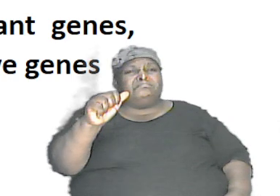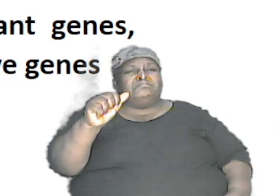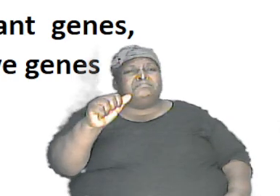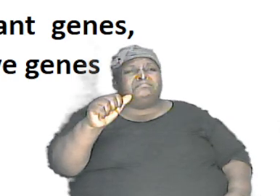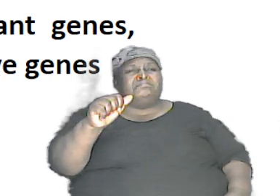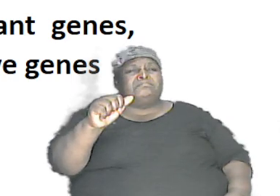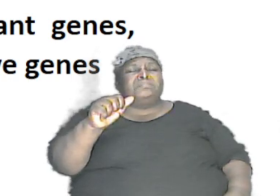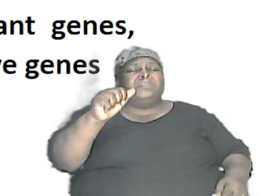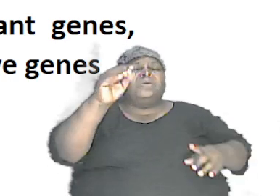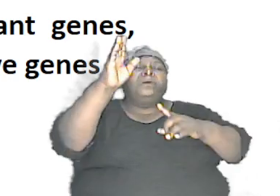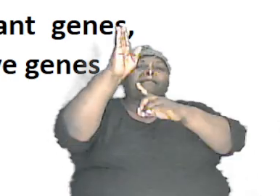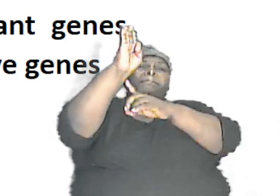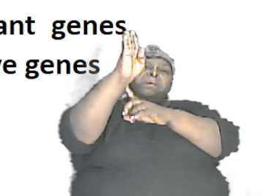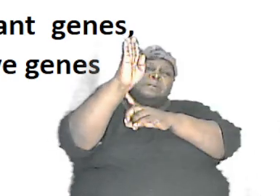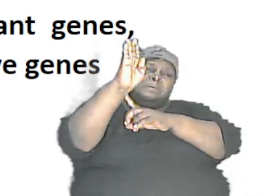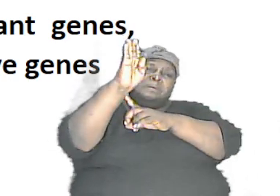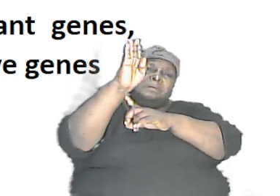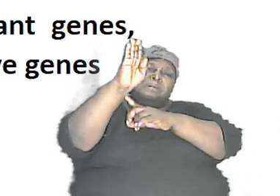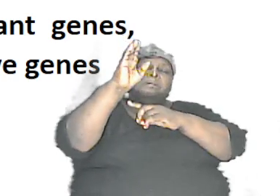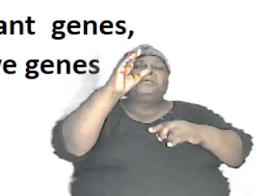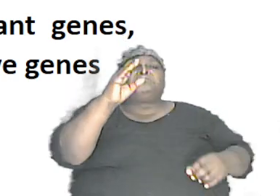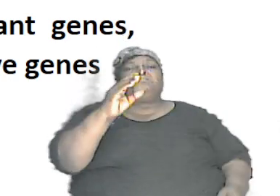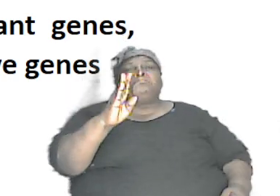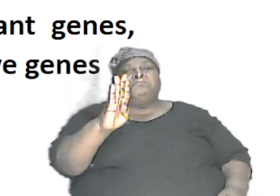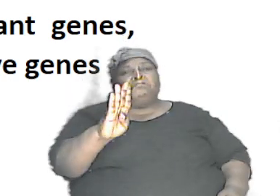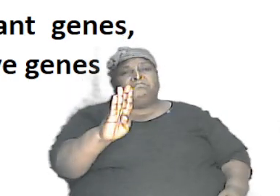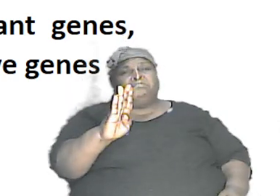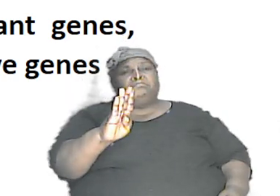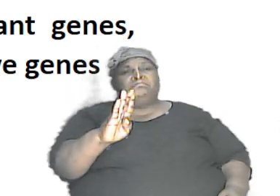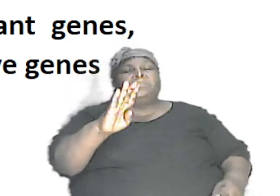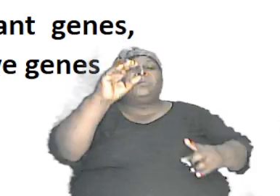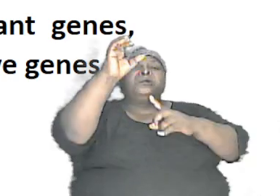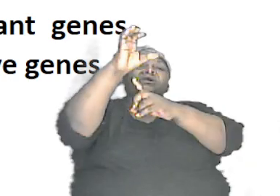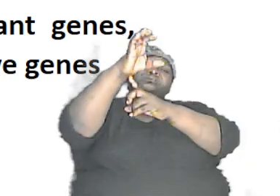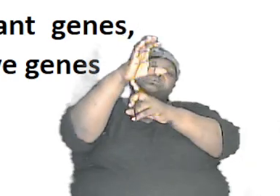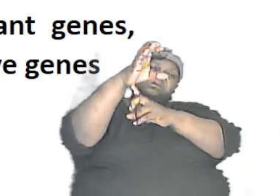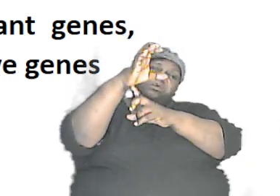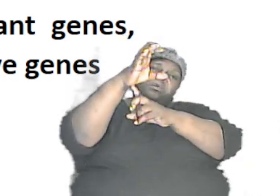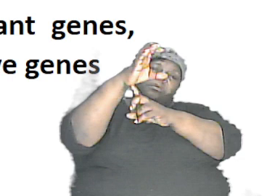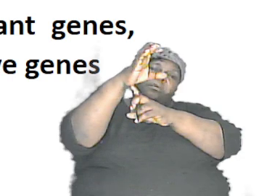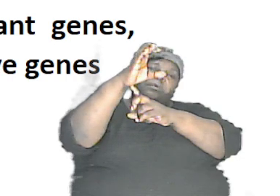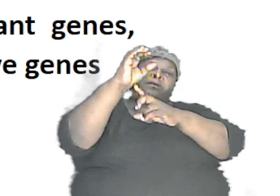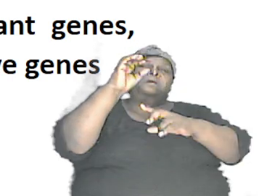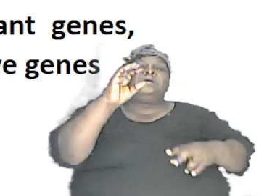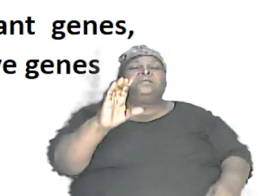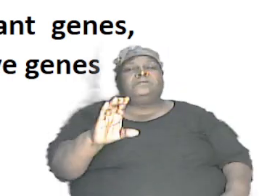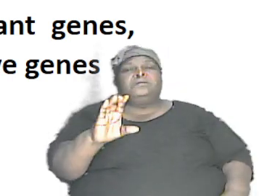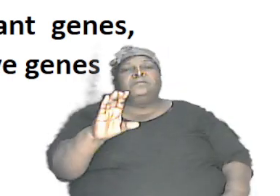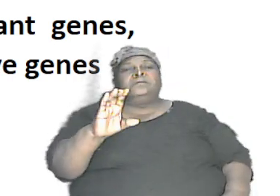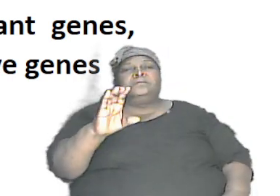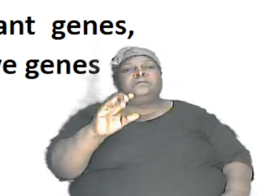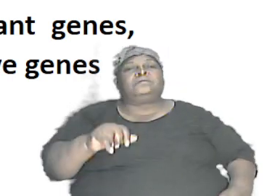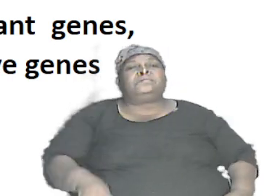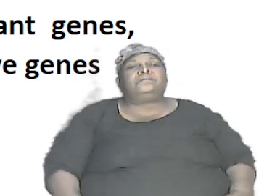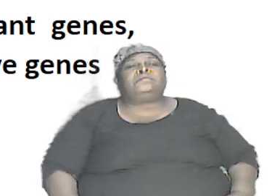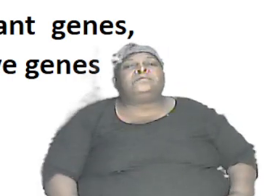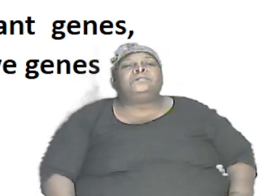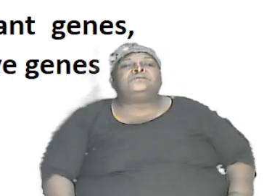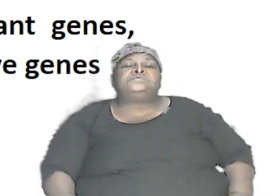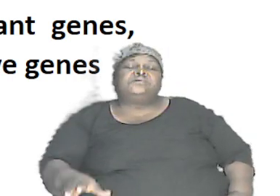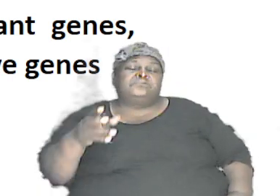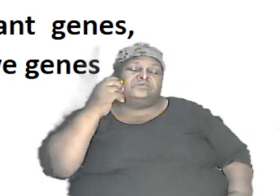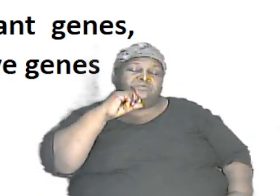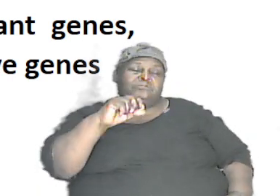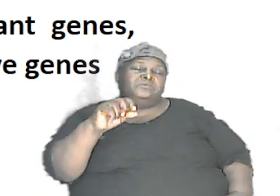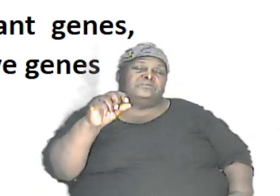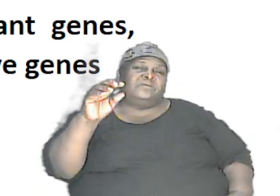common B the one is a capital C one is a common C so this is typically in doing the study of